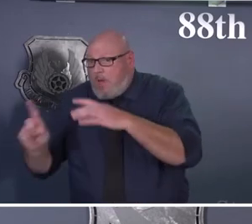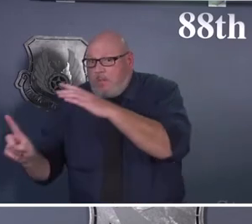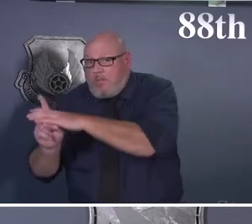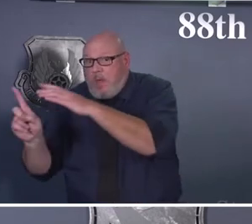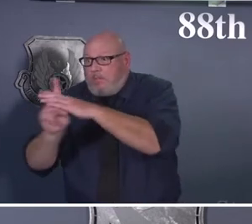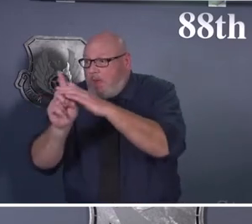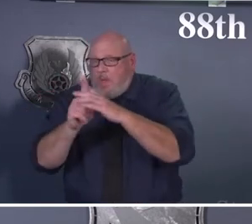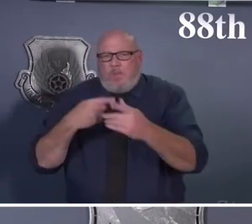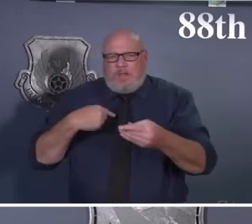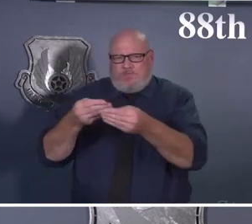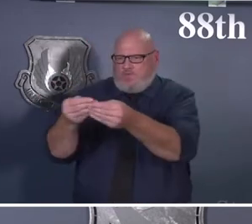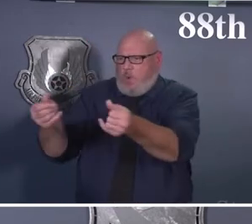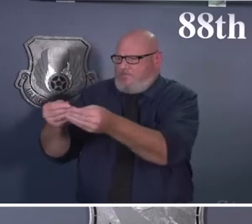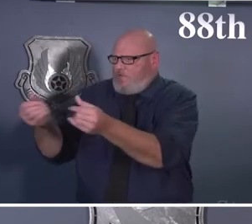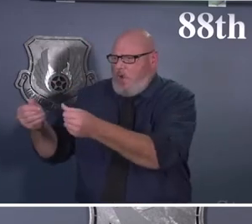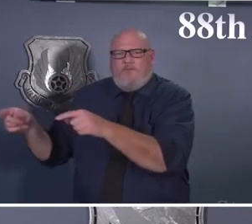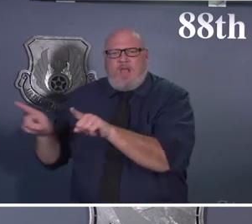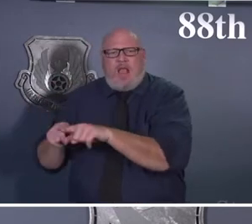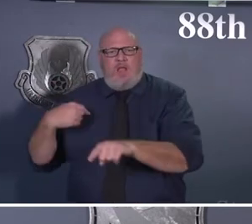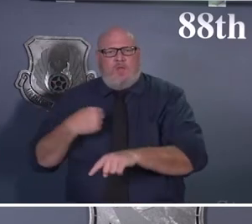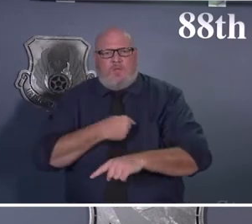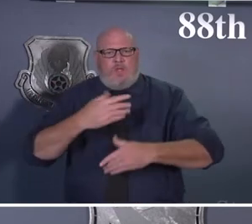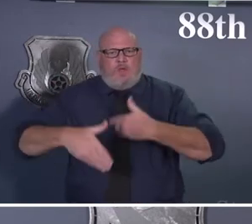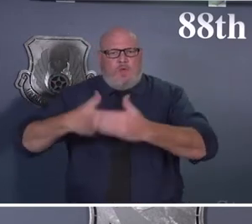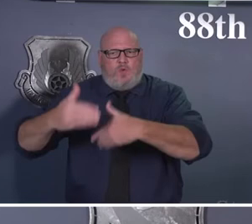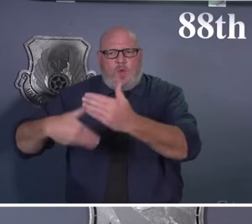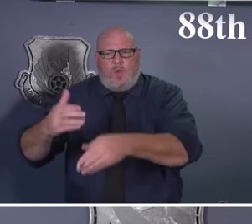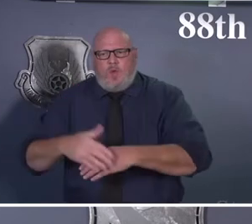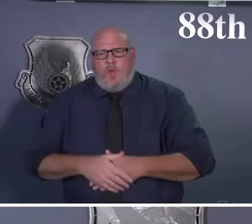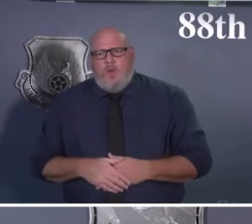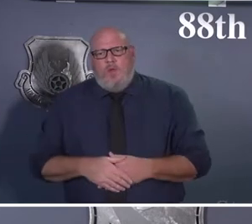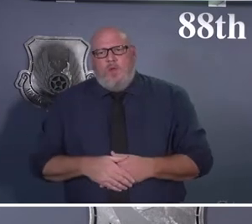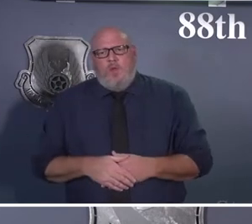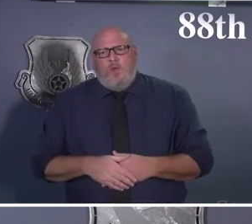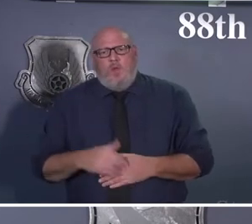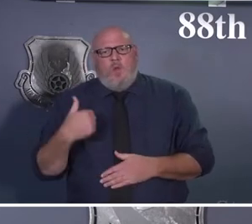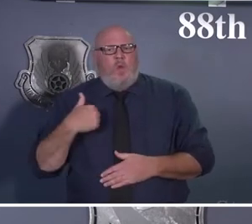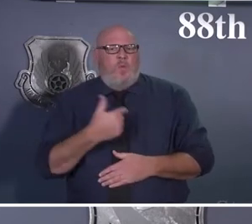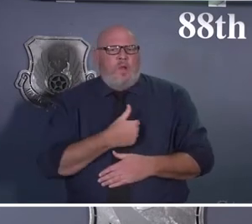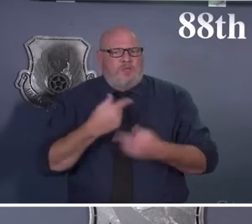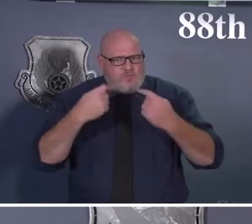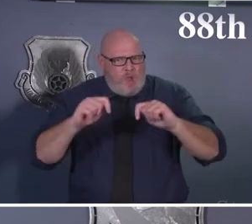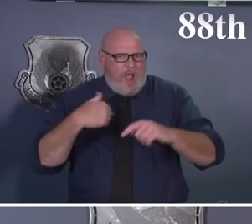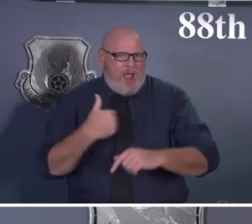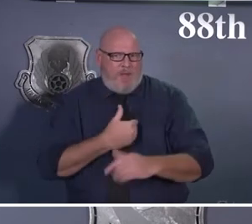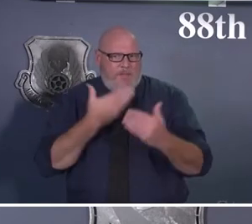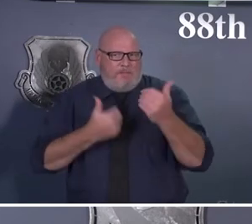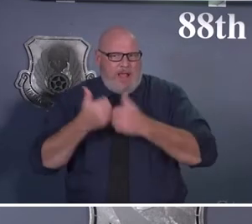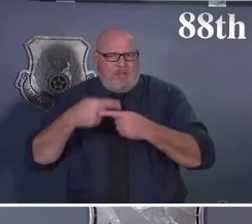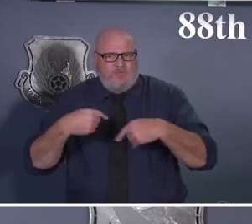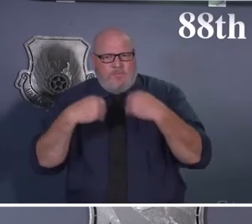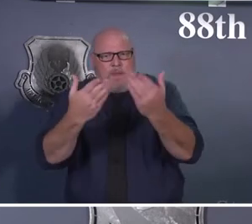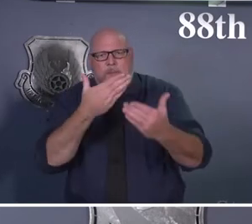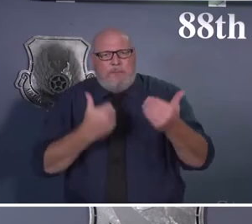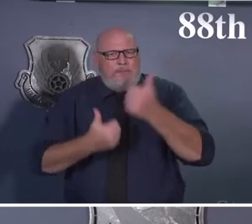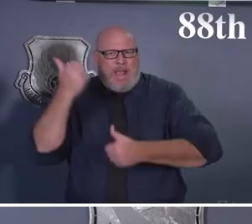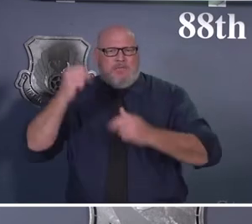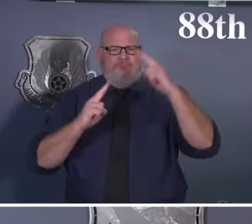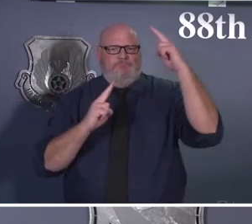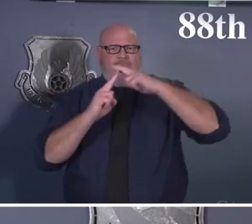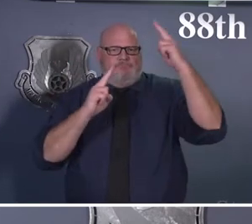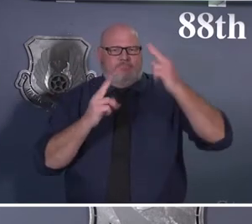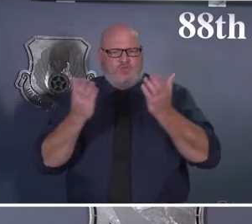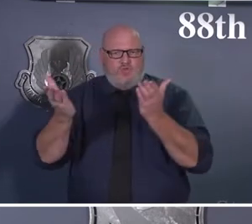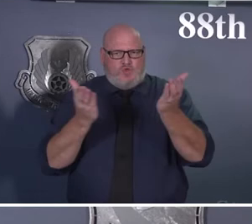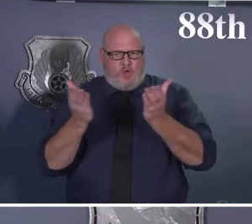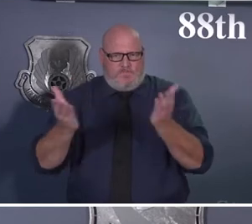to ultimately improve our services across the board. So again, I'd like to thank you for taking the time to listen to what we have to say today. And again, your feedback is